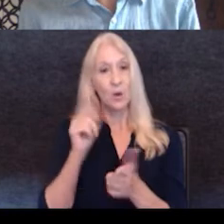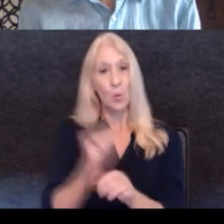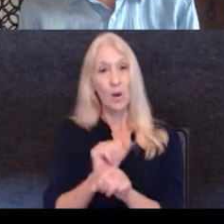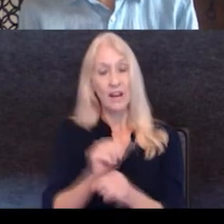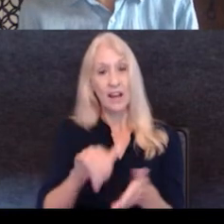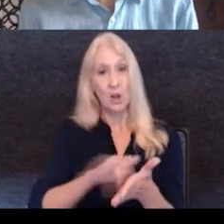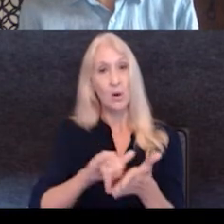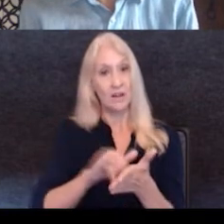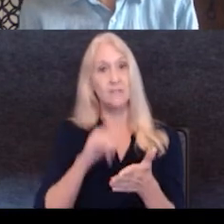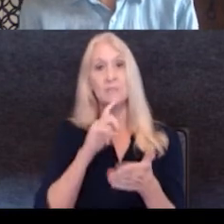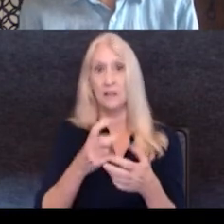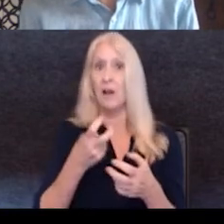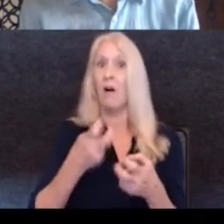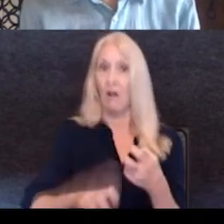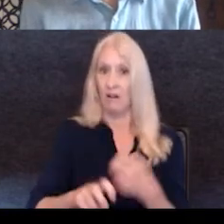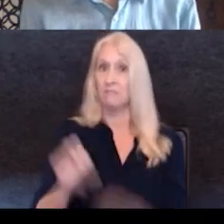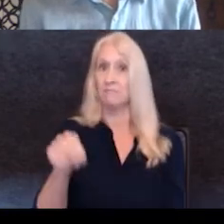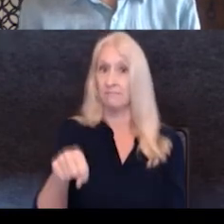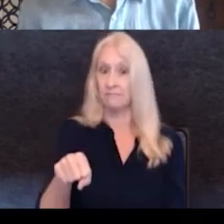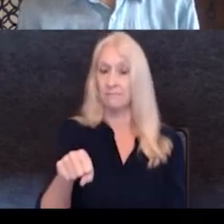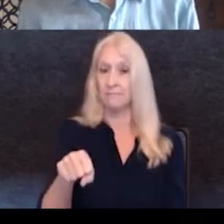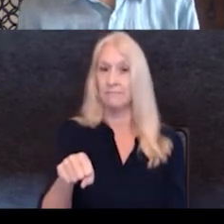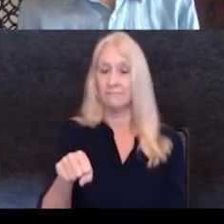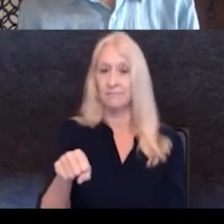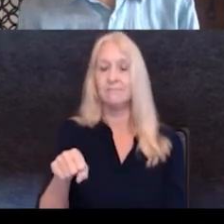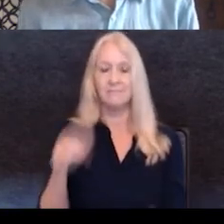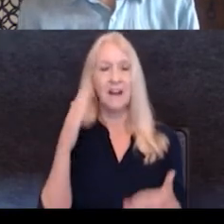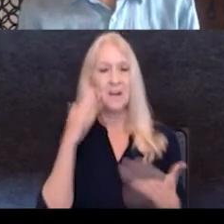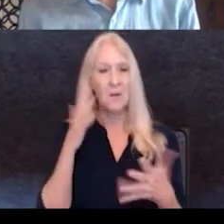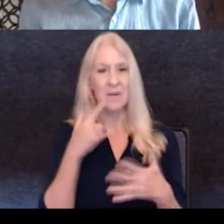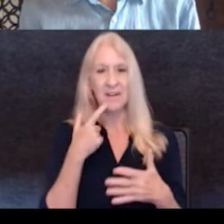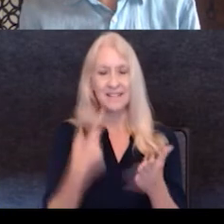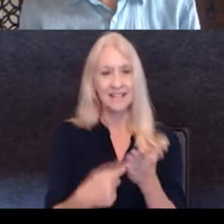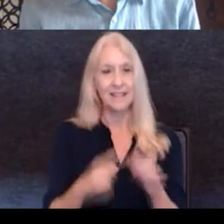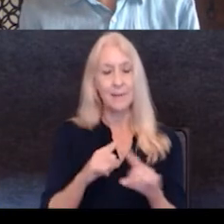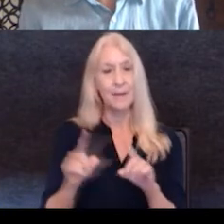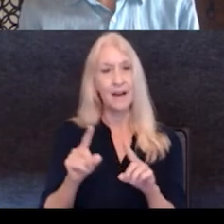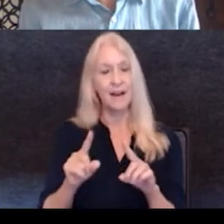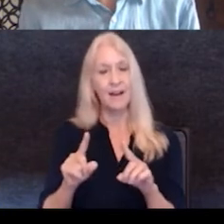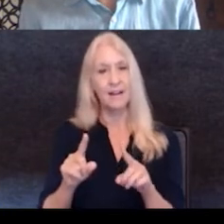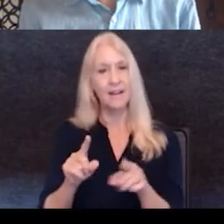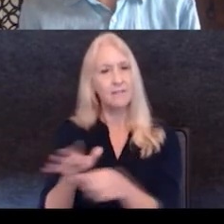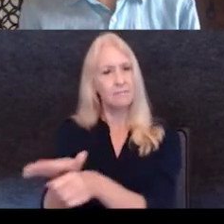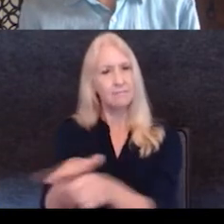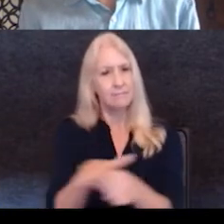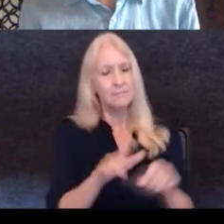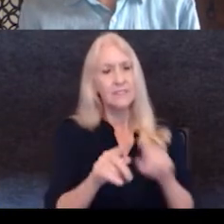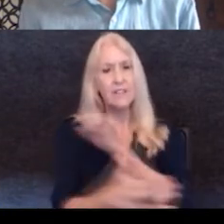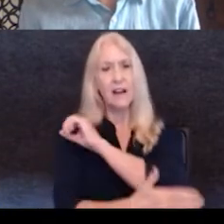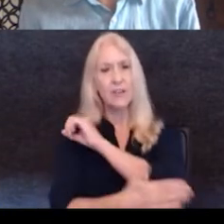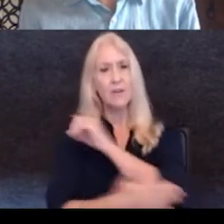and they were mentioning that before, but in, in, in our countries, things are, many things were